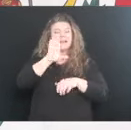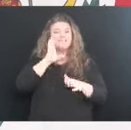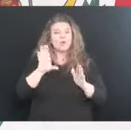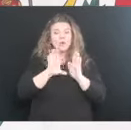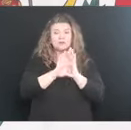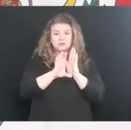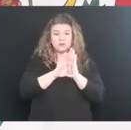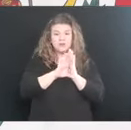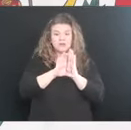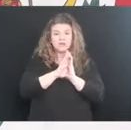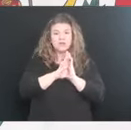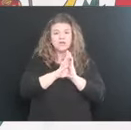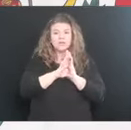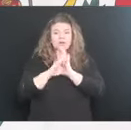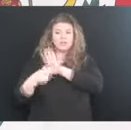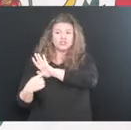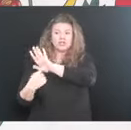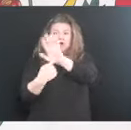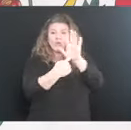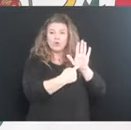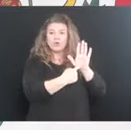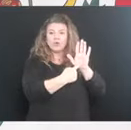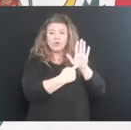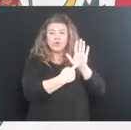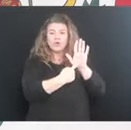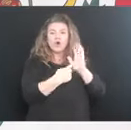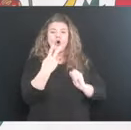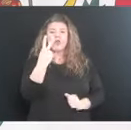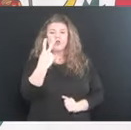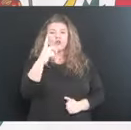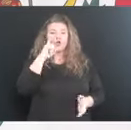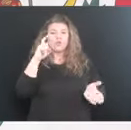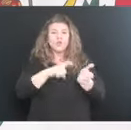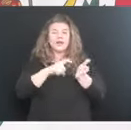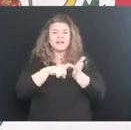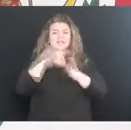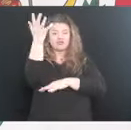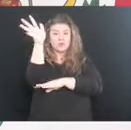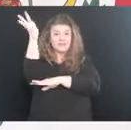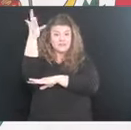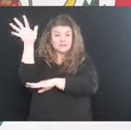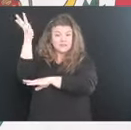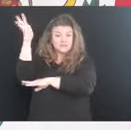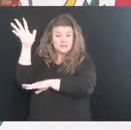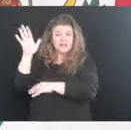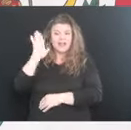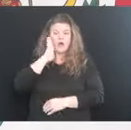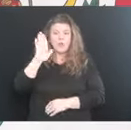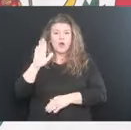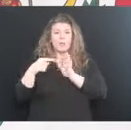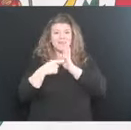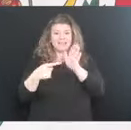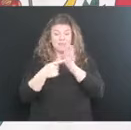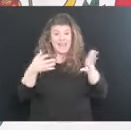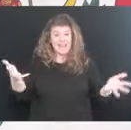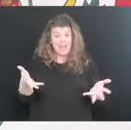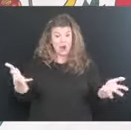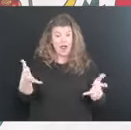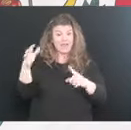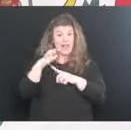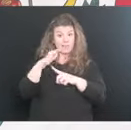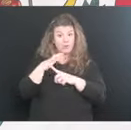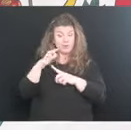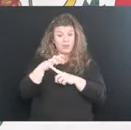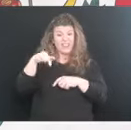to be showcased on the two recognition trees that will be displayed right at the Capitol in the